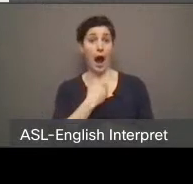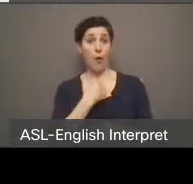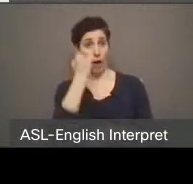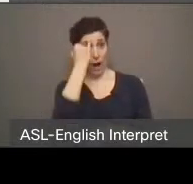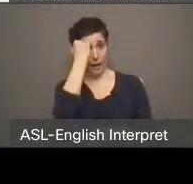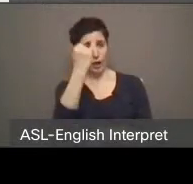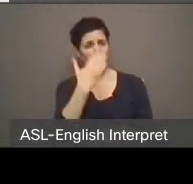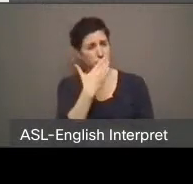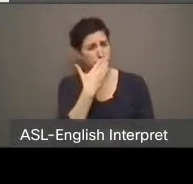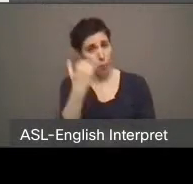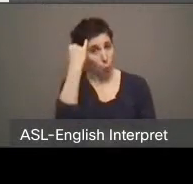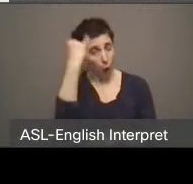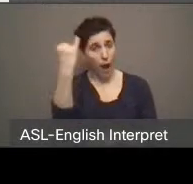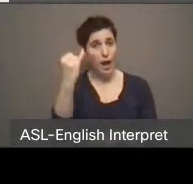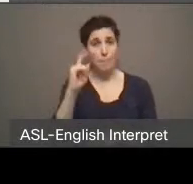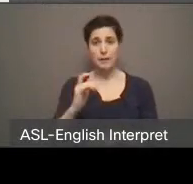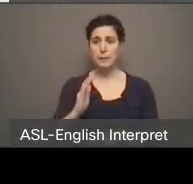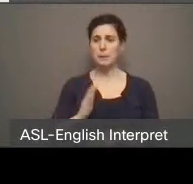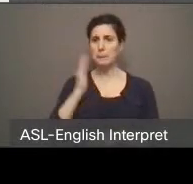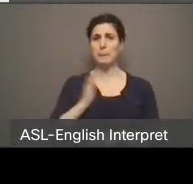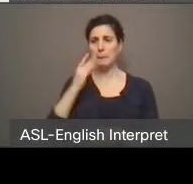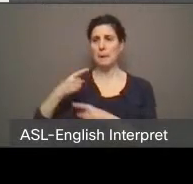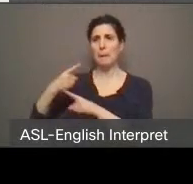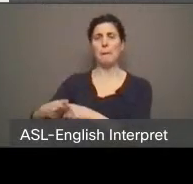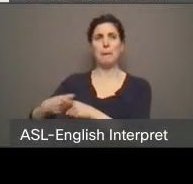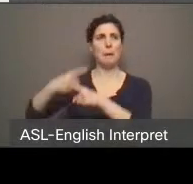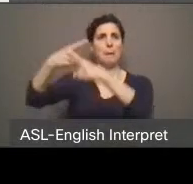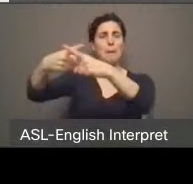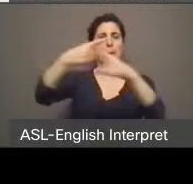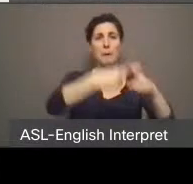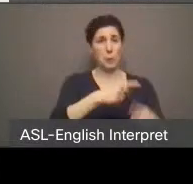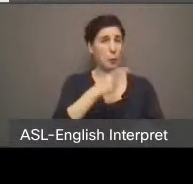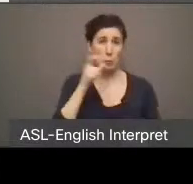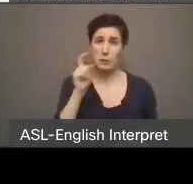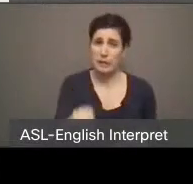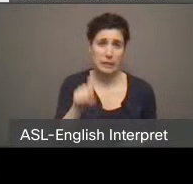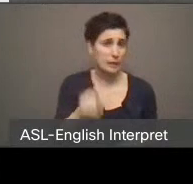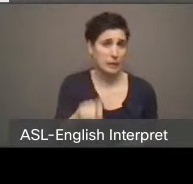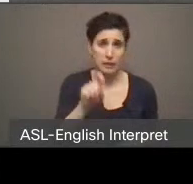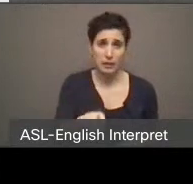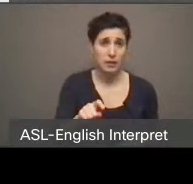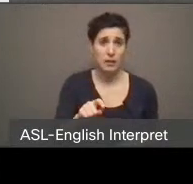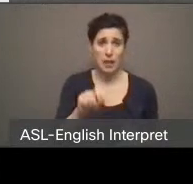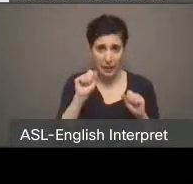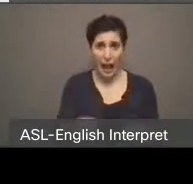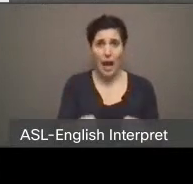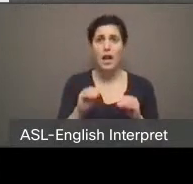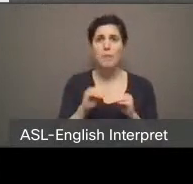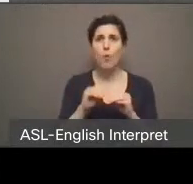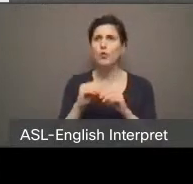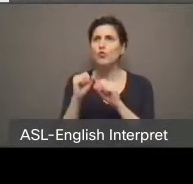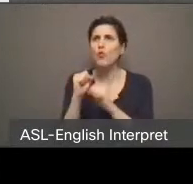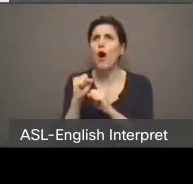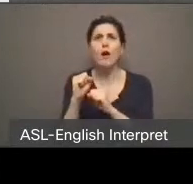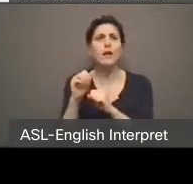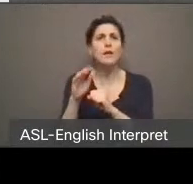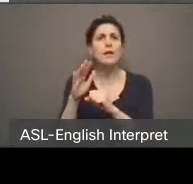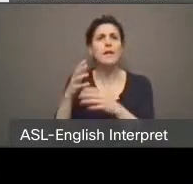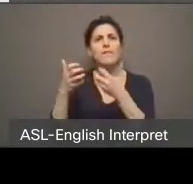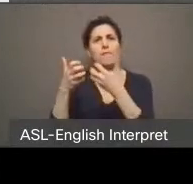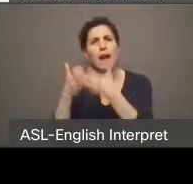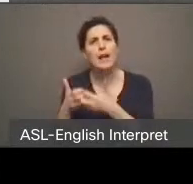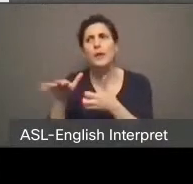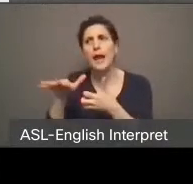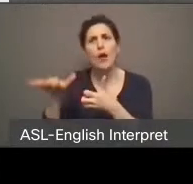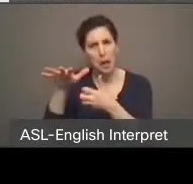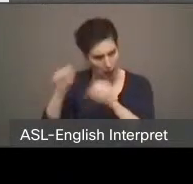have to be at Young and Ag or Young and King. Like we can be out in the more industrialized areas, right? The problem is